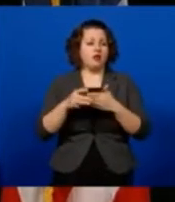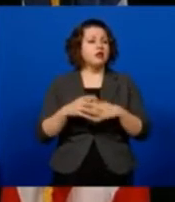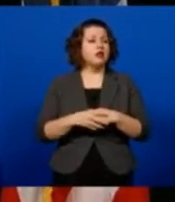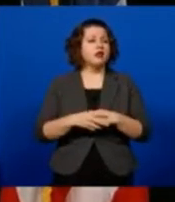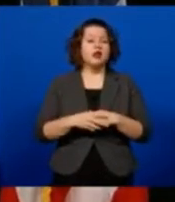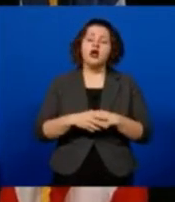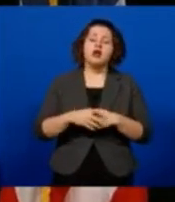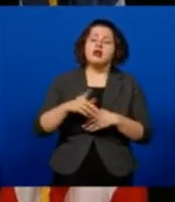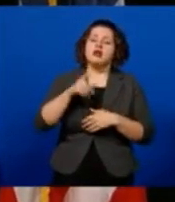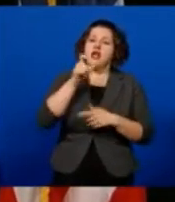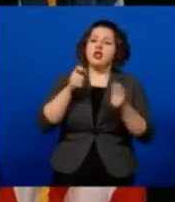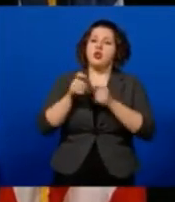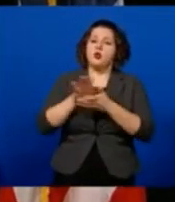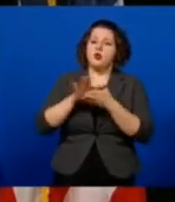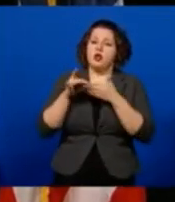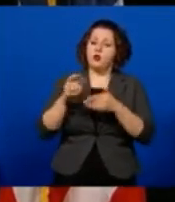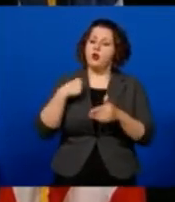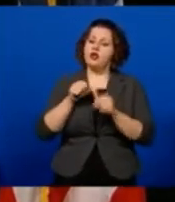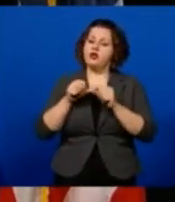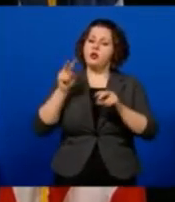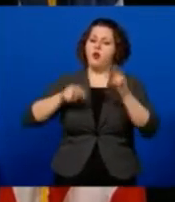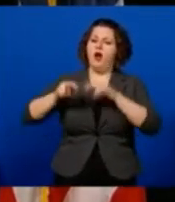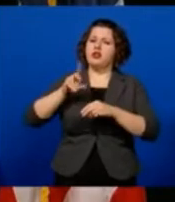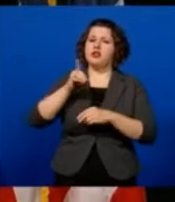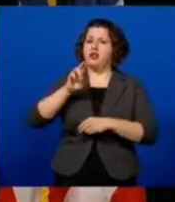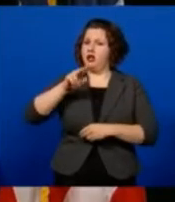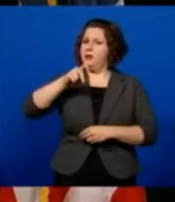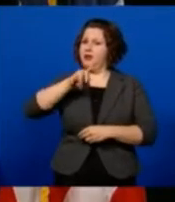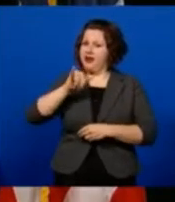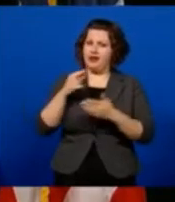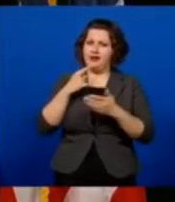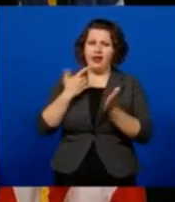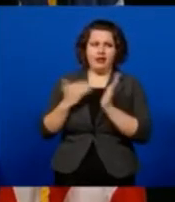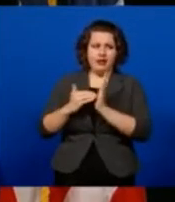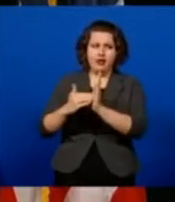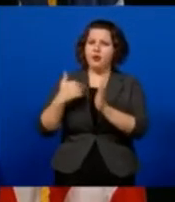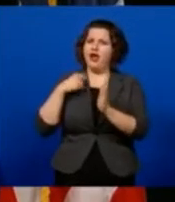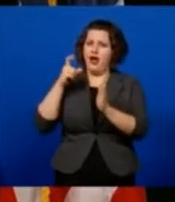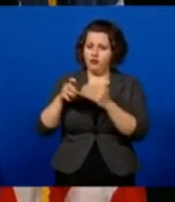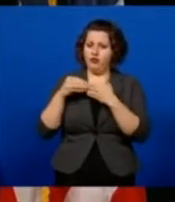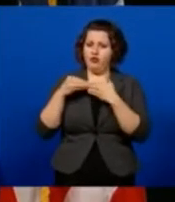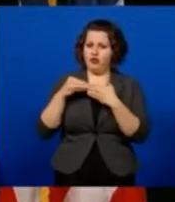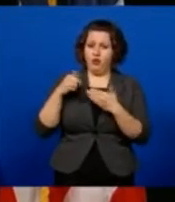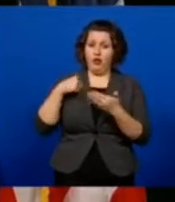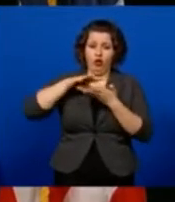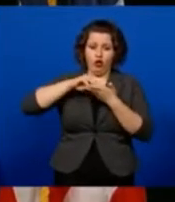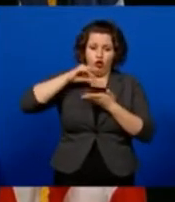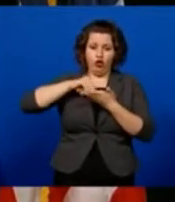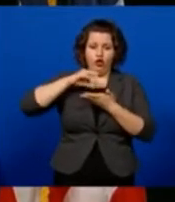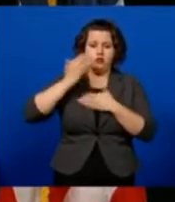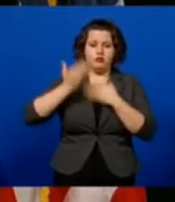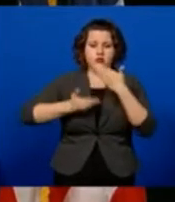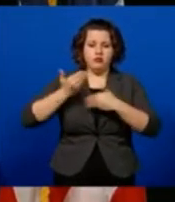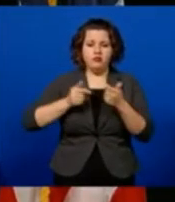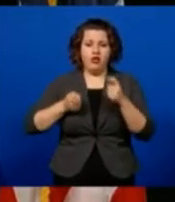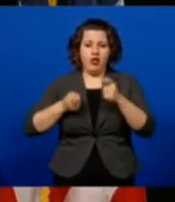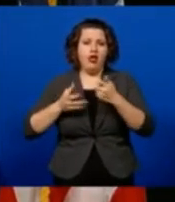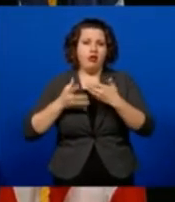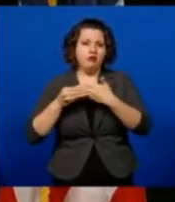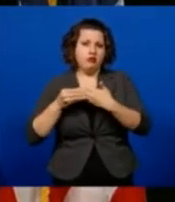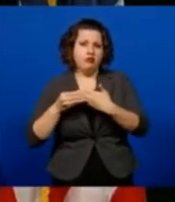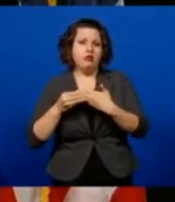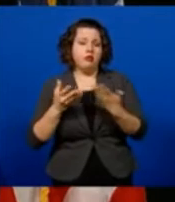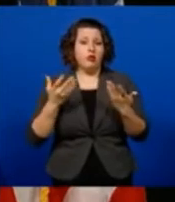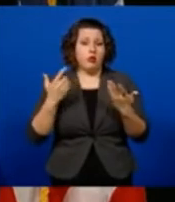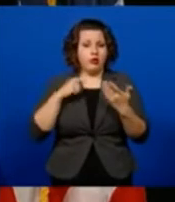We'll continue to watch it, as Dr. Padotti said, and we've said all along. We've got to be flexible as we learn more. mean, we're continually learning more